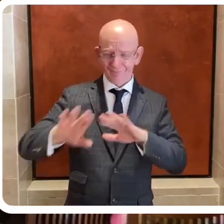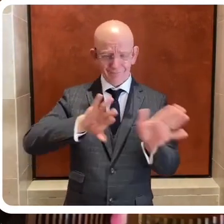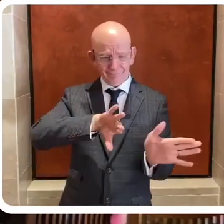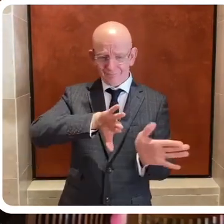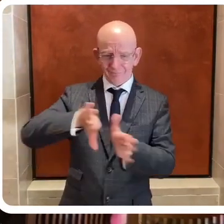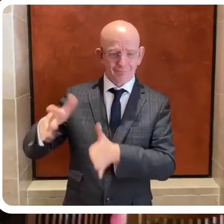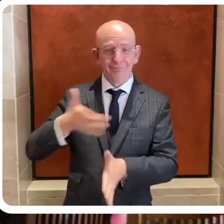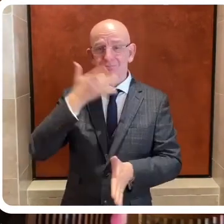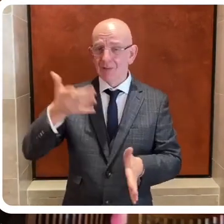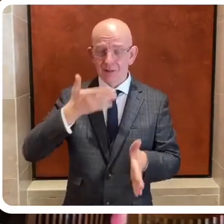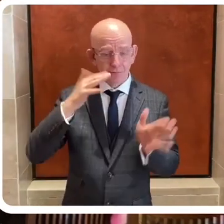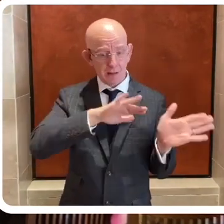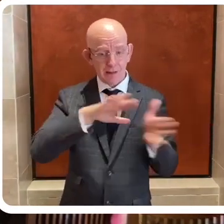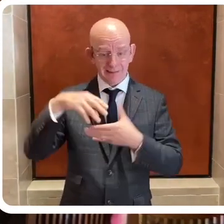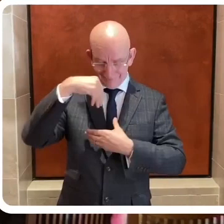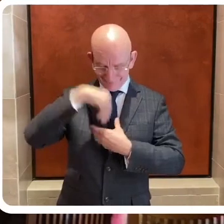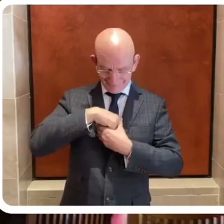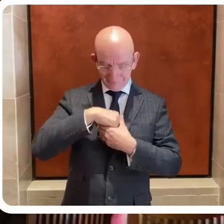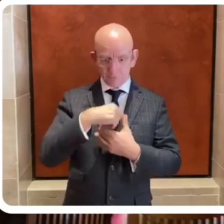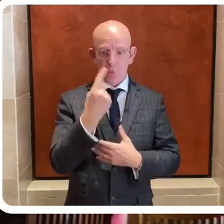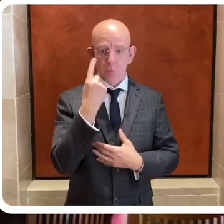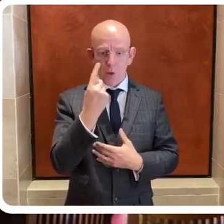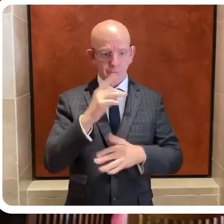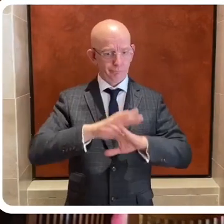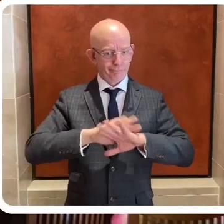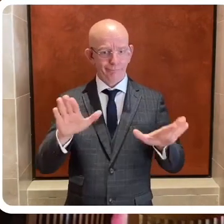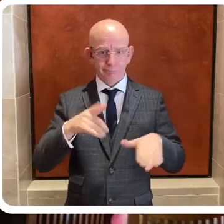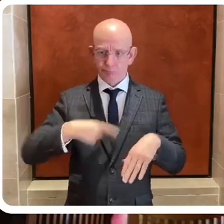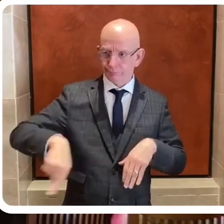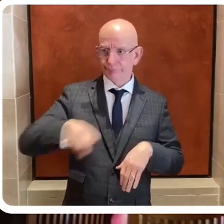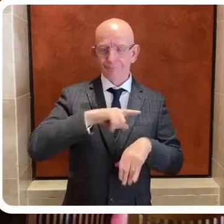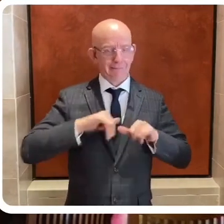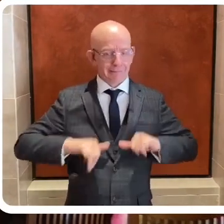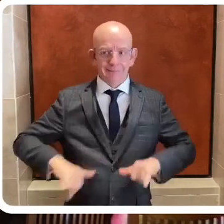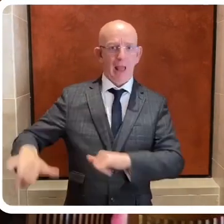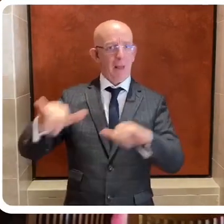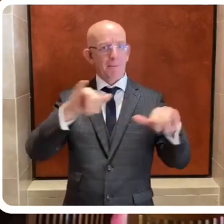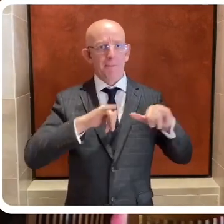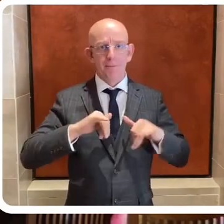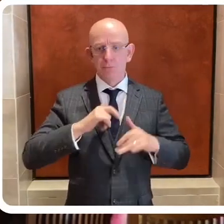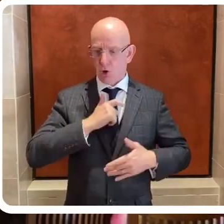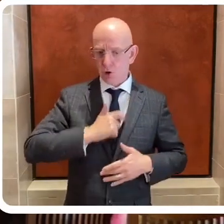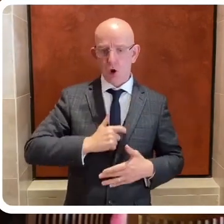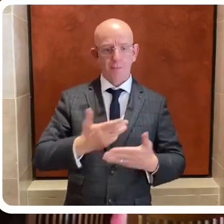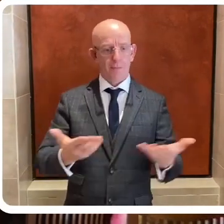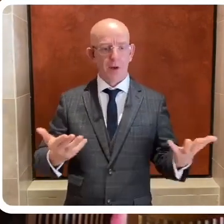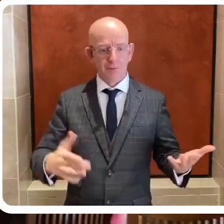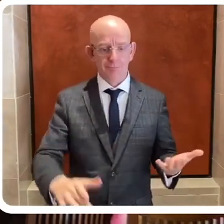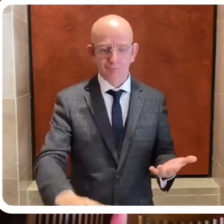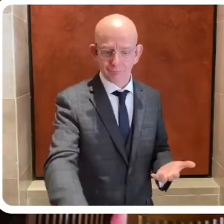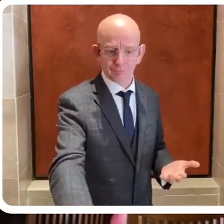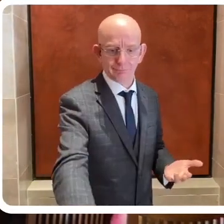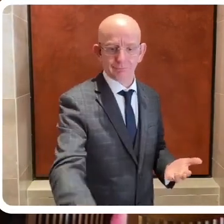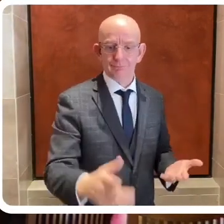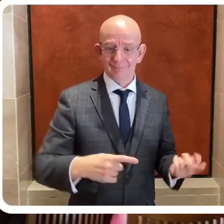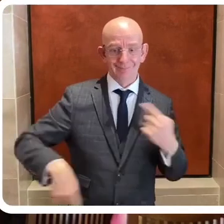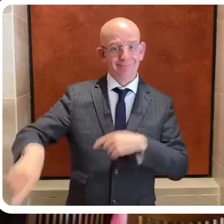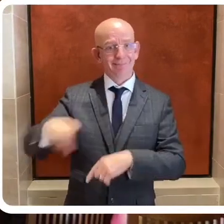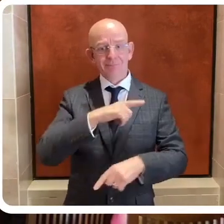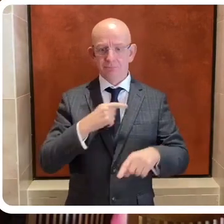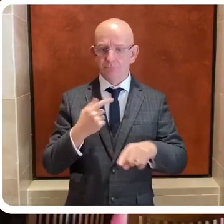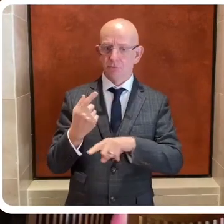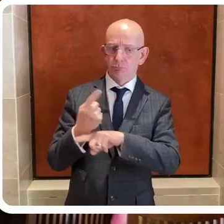talk of human rights, there is no us versus them, there is just us. Whoever you are,